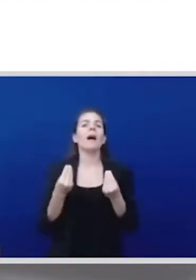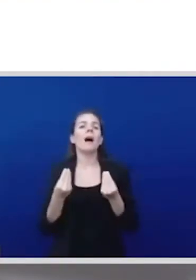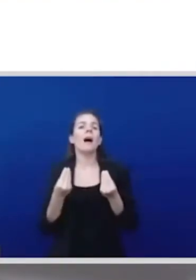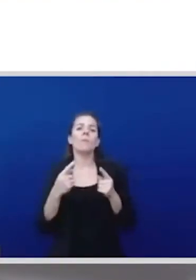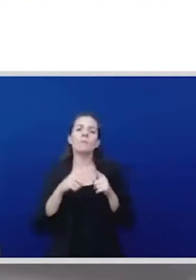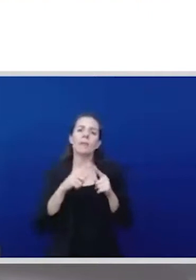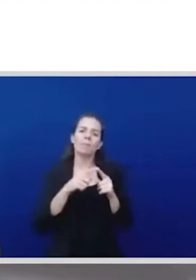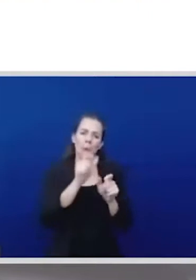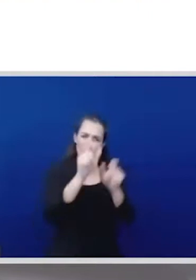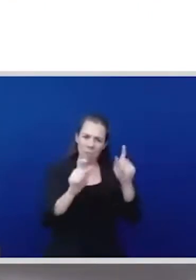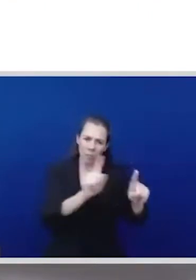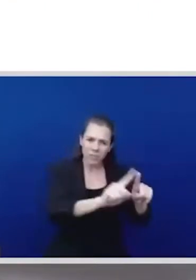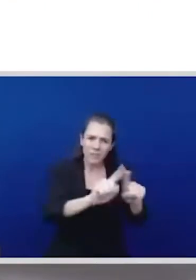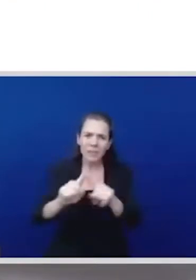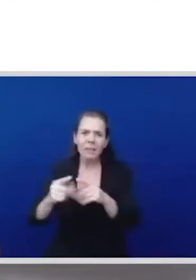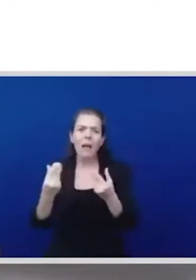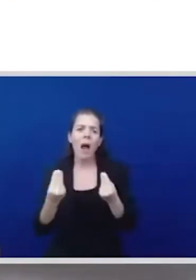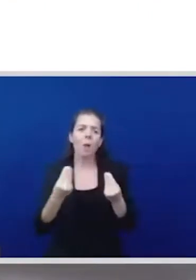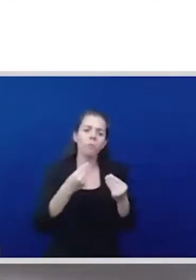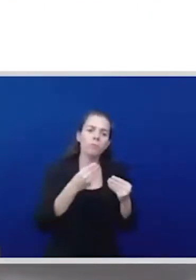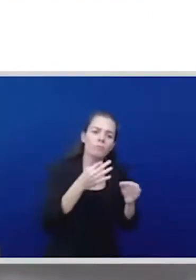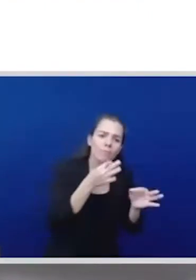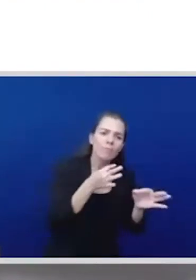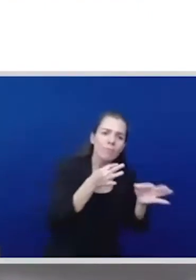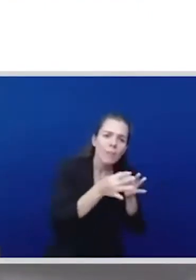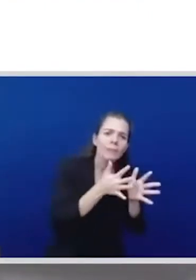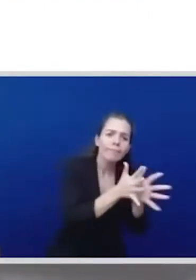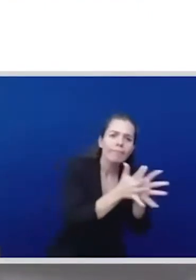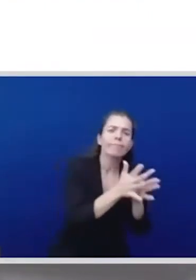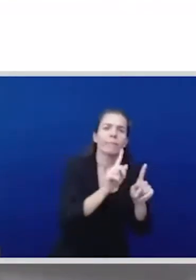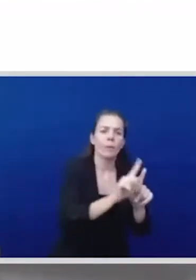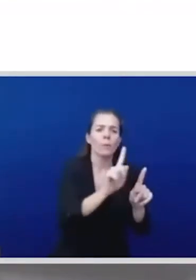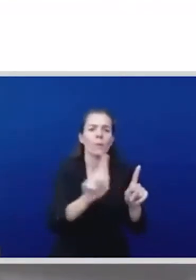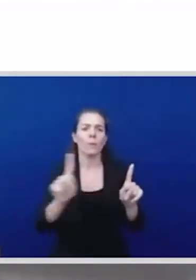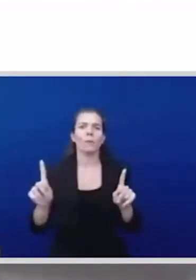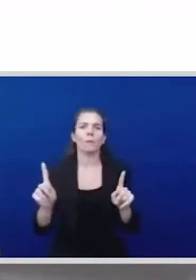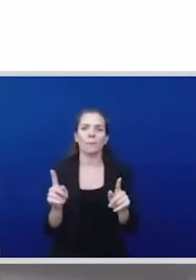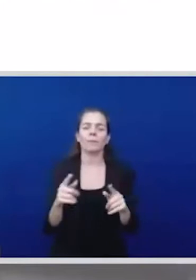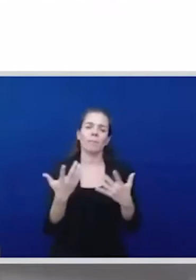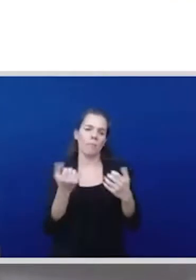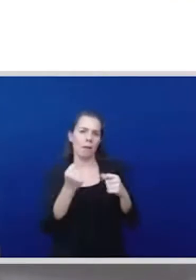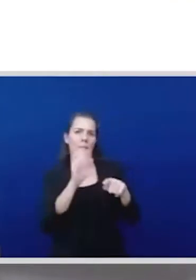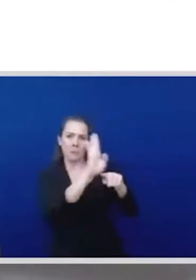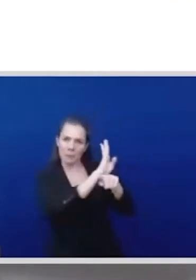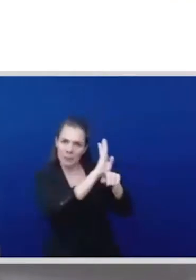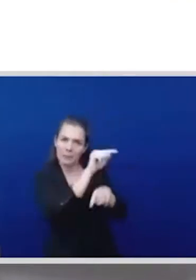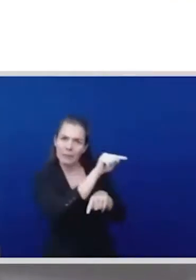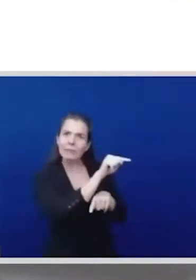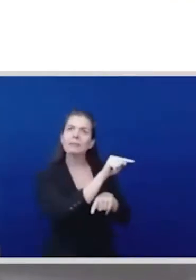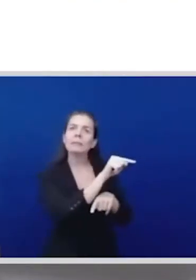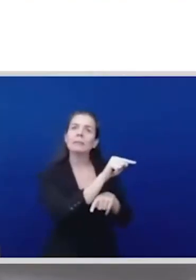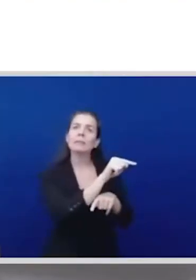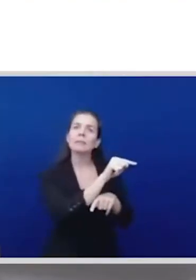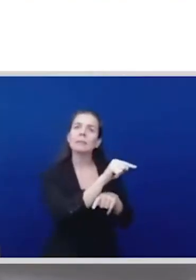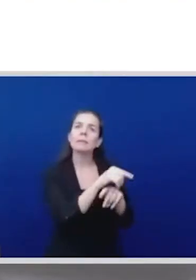sector involved in some parts of the debates. What are the recommendations? If you were to, you know, in this limited time,